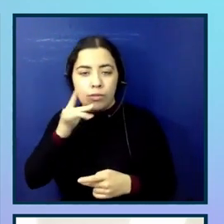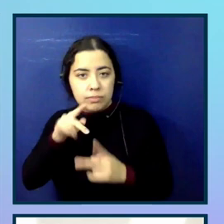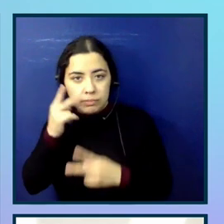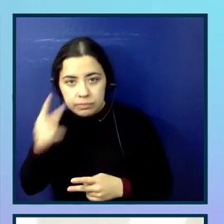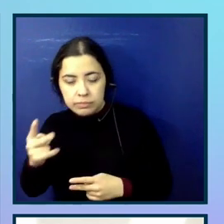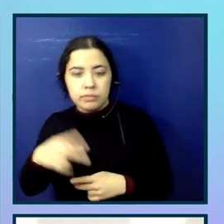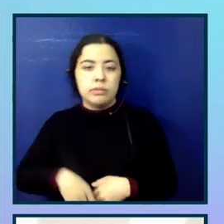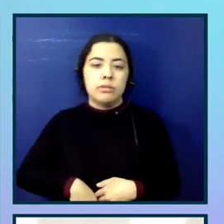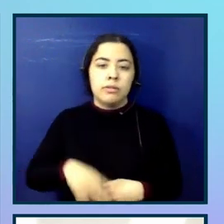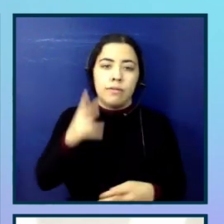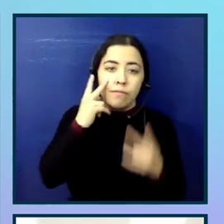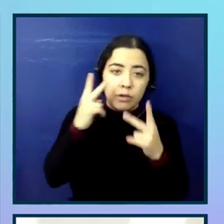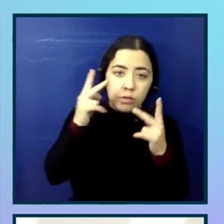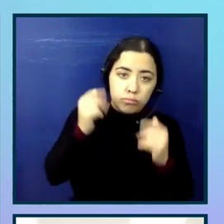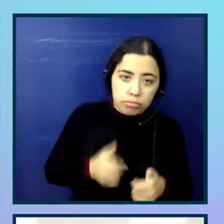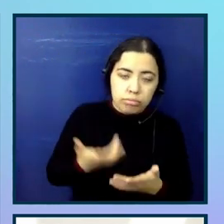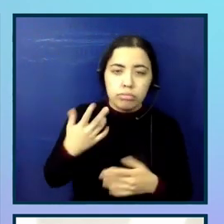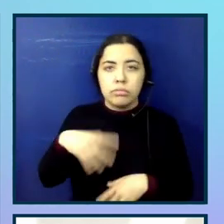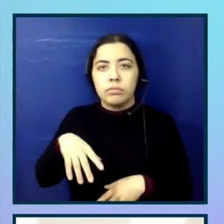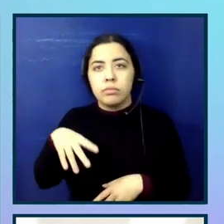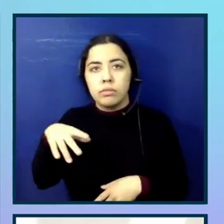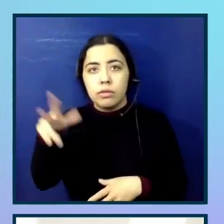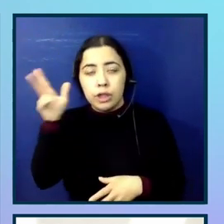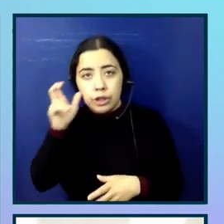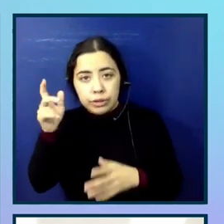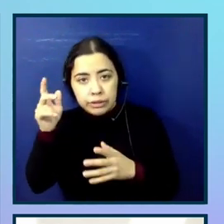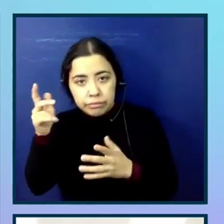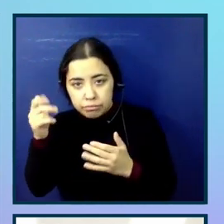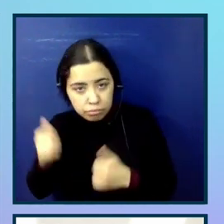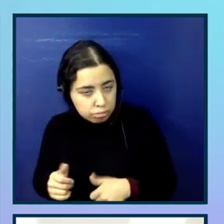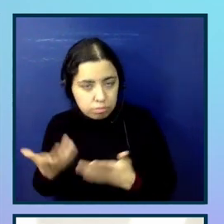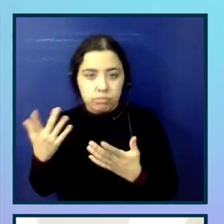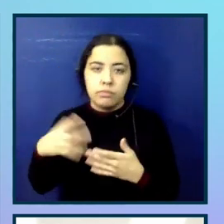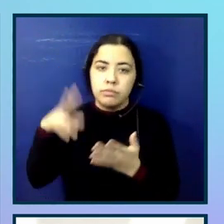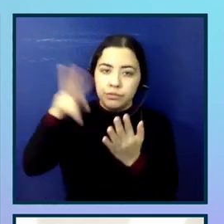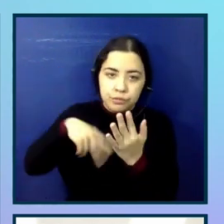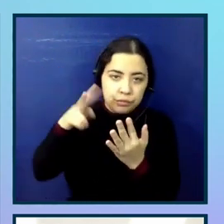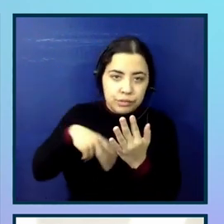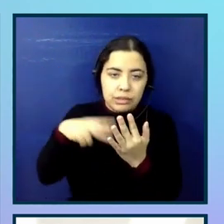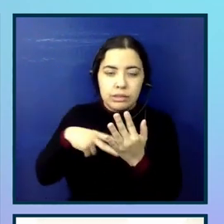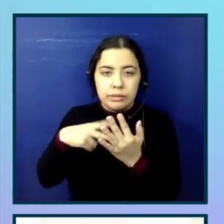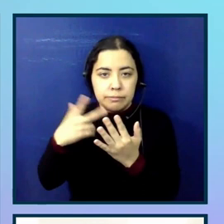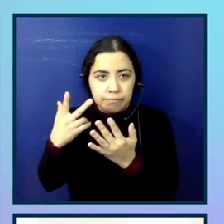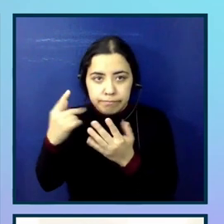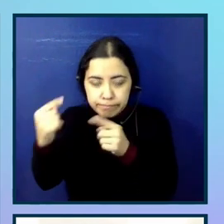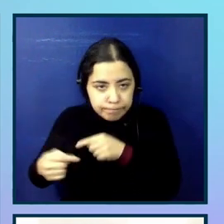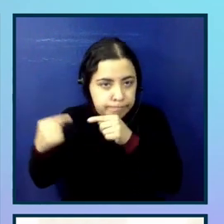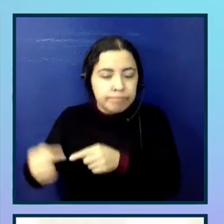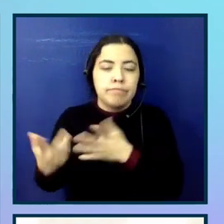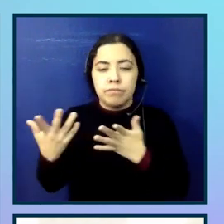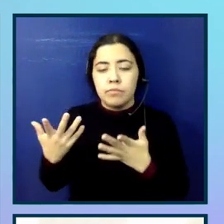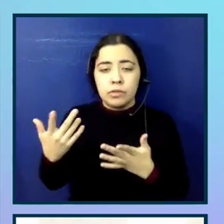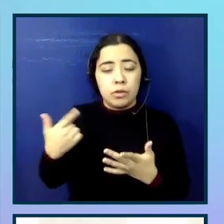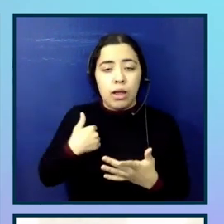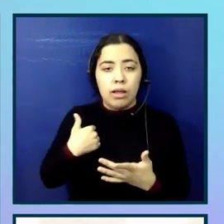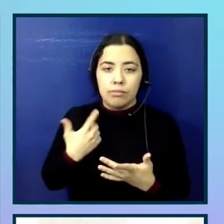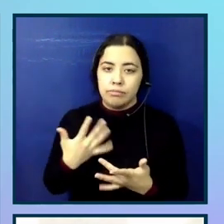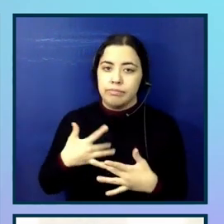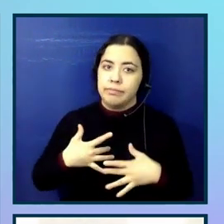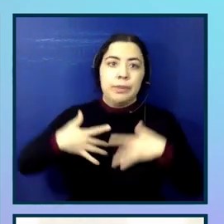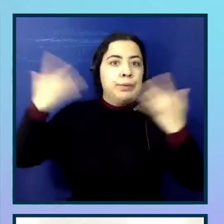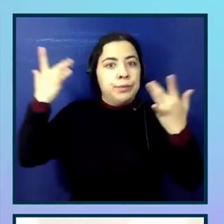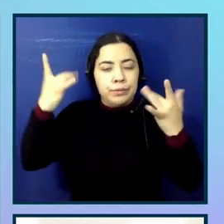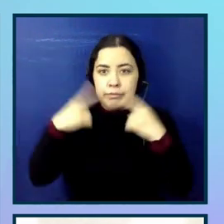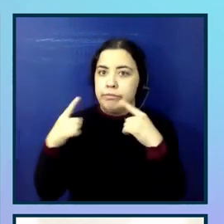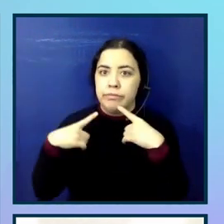hearing impairments, cognitive impairments and reading impairments. And I'm very happy to say that they were so successful that we've actually just rolled